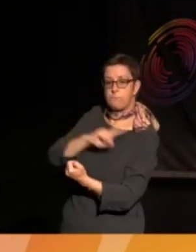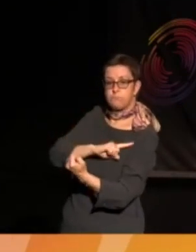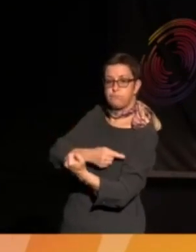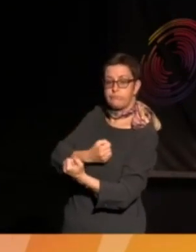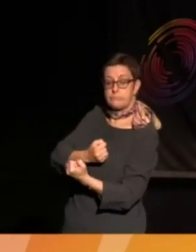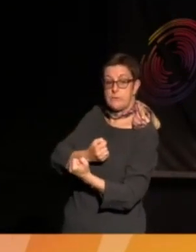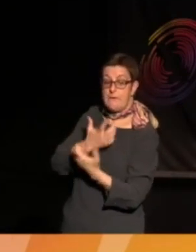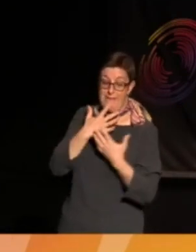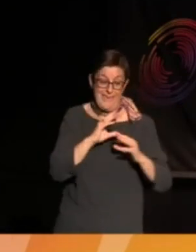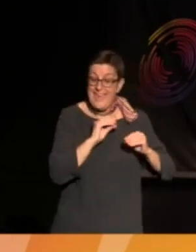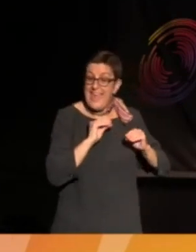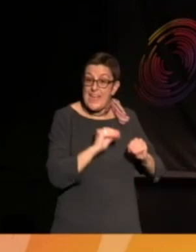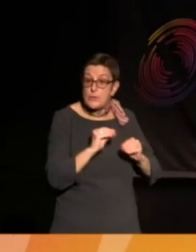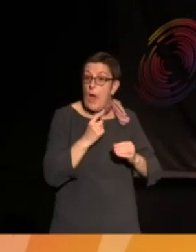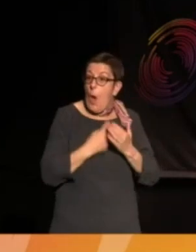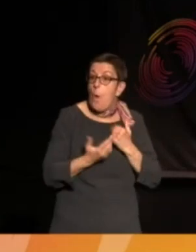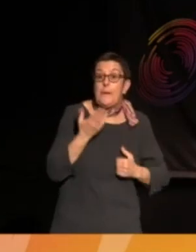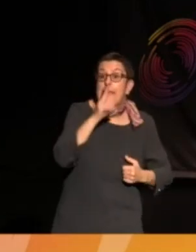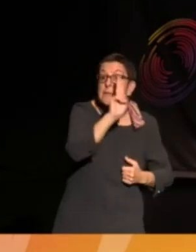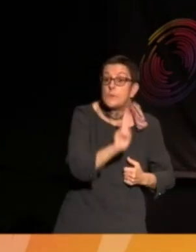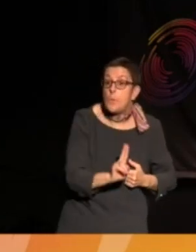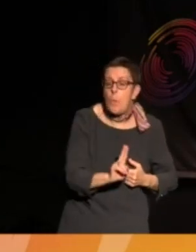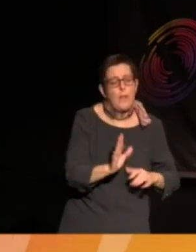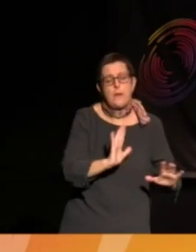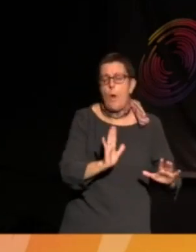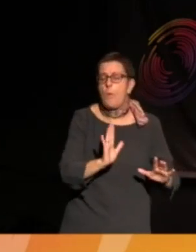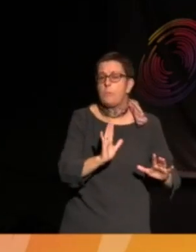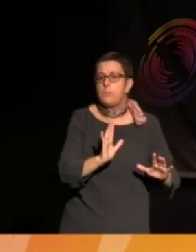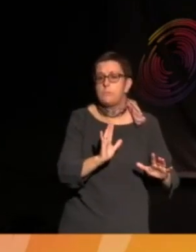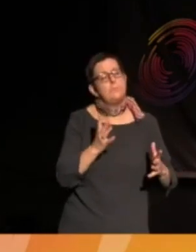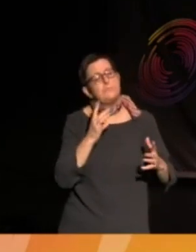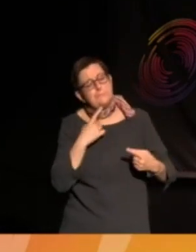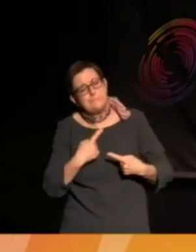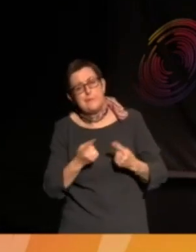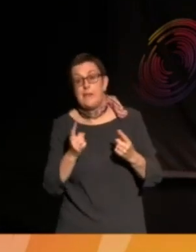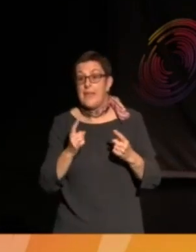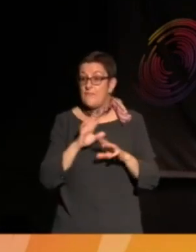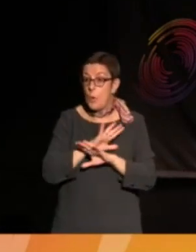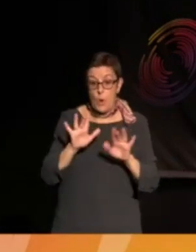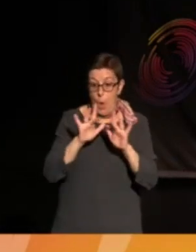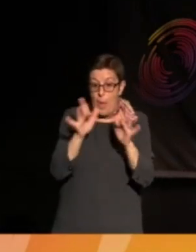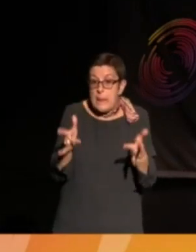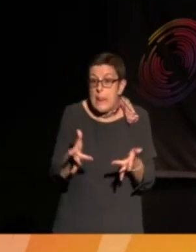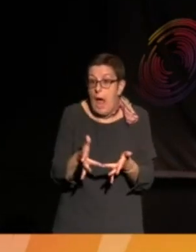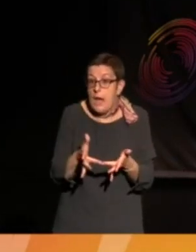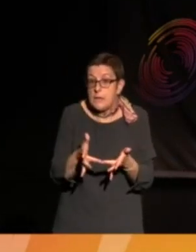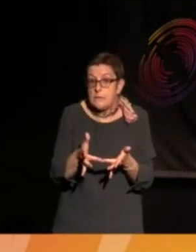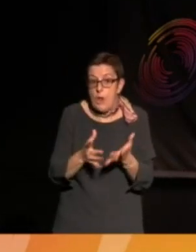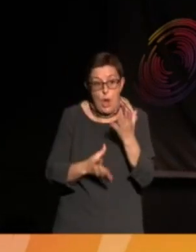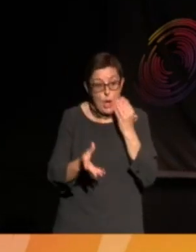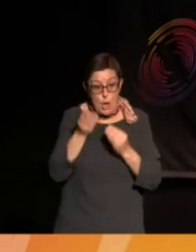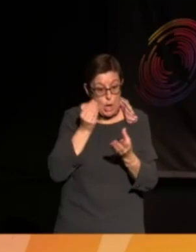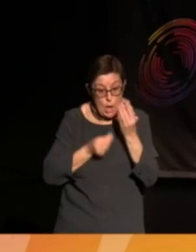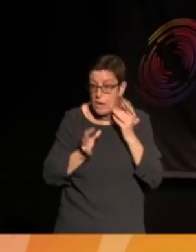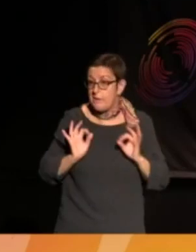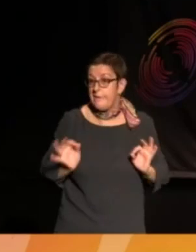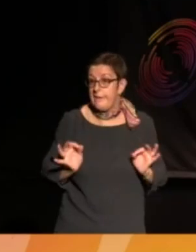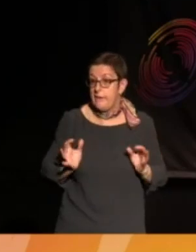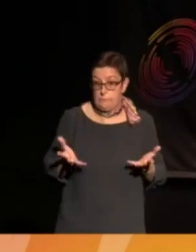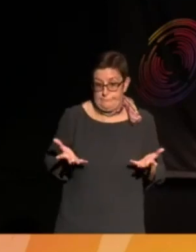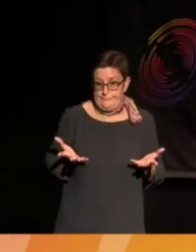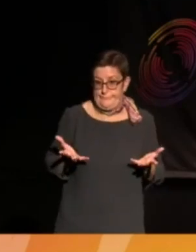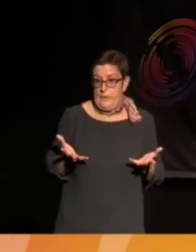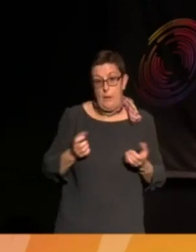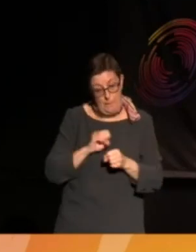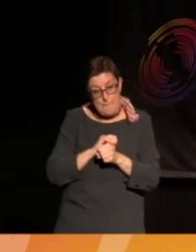and education is more than school, isn't it, these days? If you are not connected, if you're not online, you're not learning, actually. And, you know, we saw